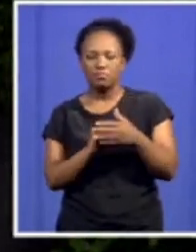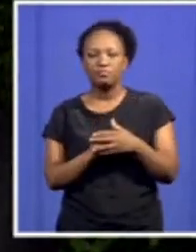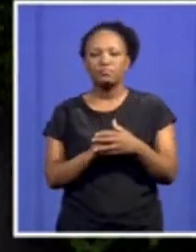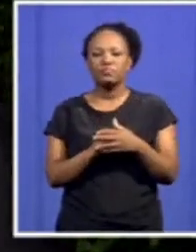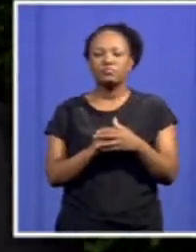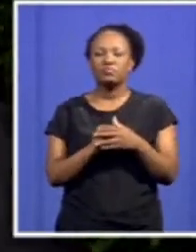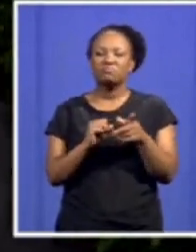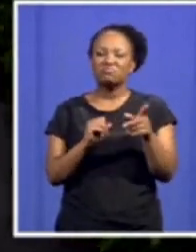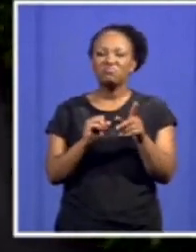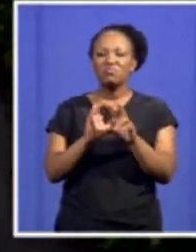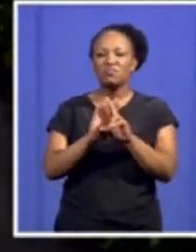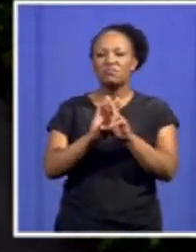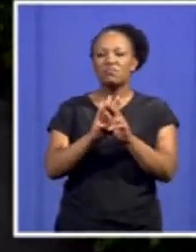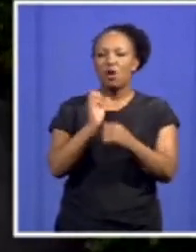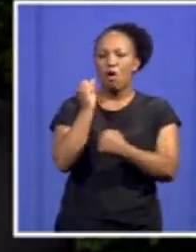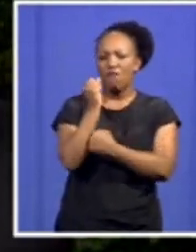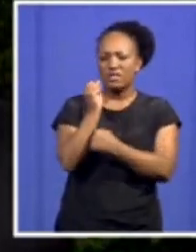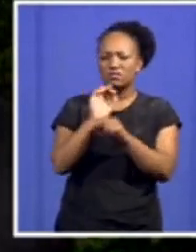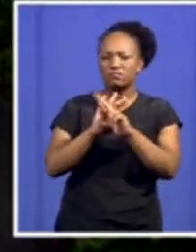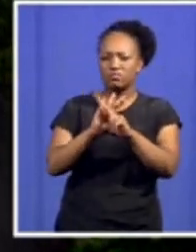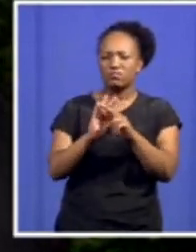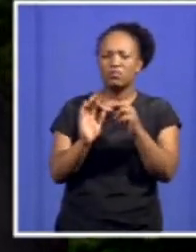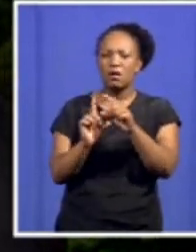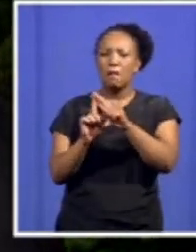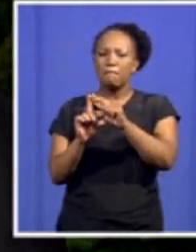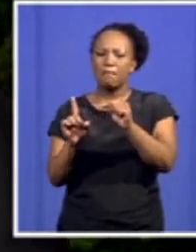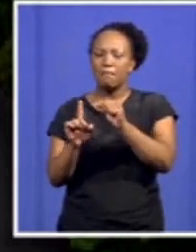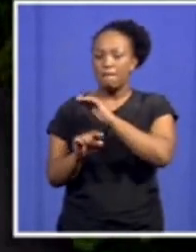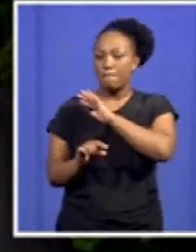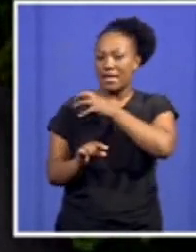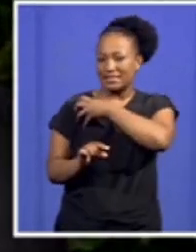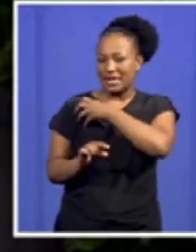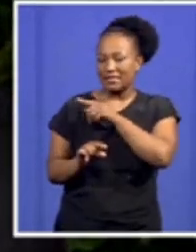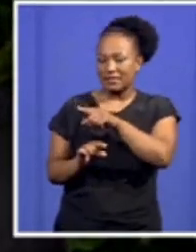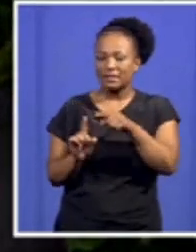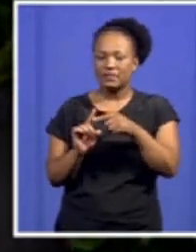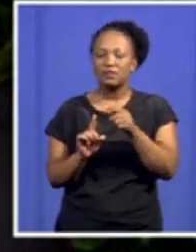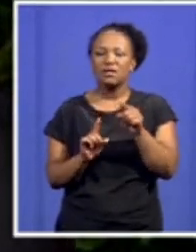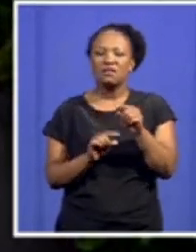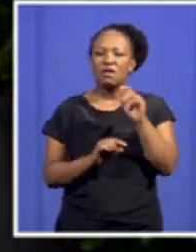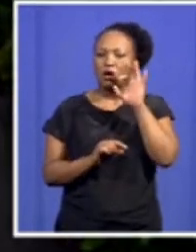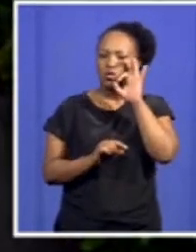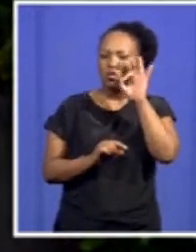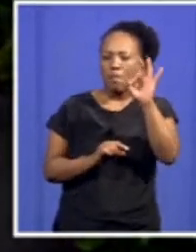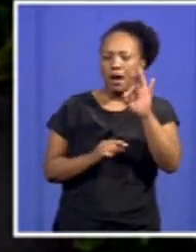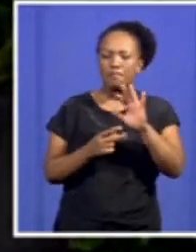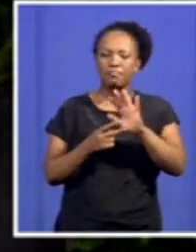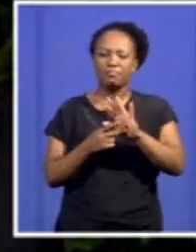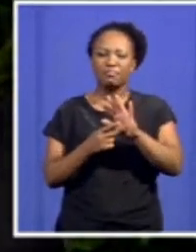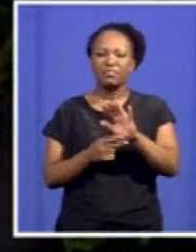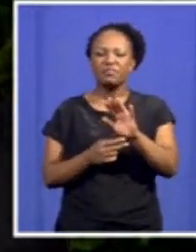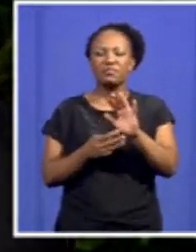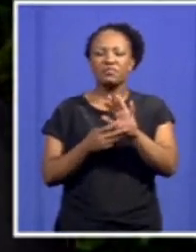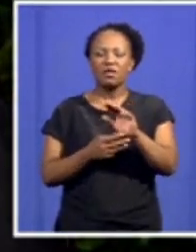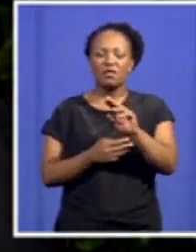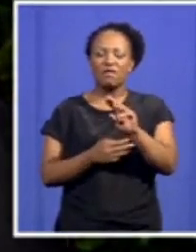have the embassy of Chupa, have the embassy of Venezuela. We also have Botswana National Front leadership joining us,